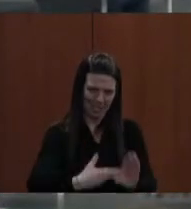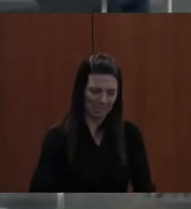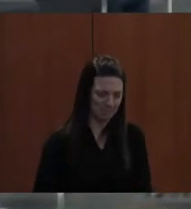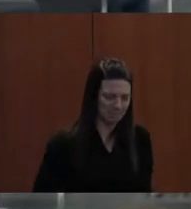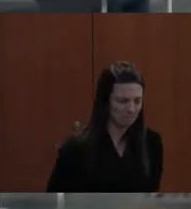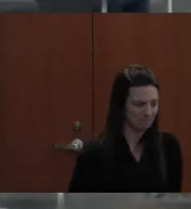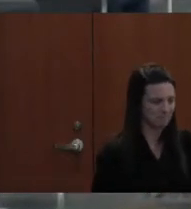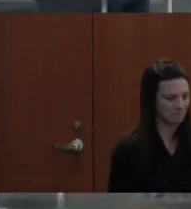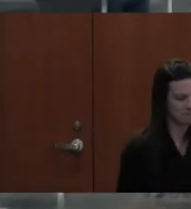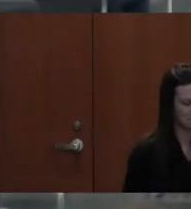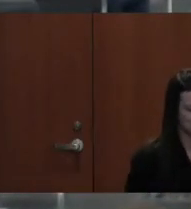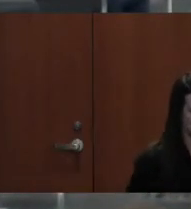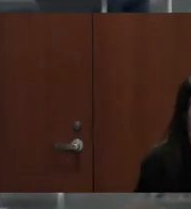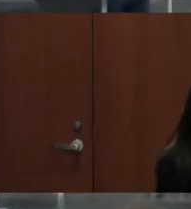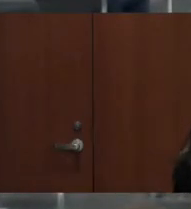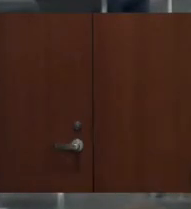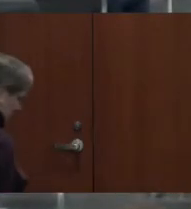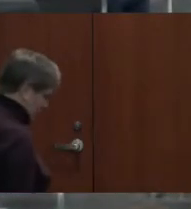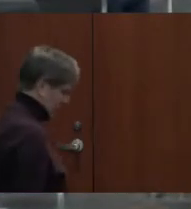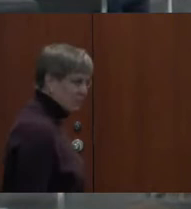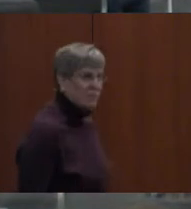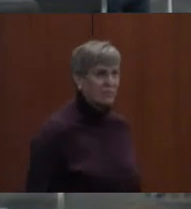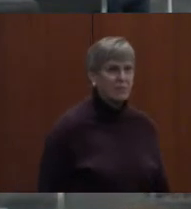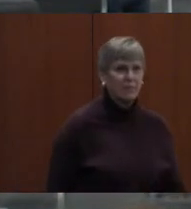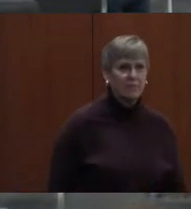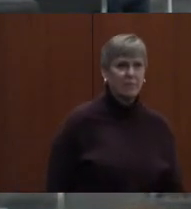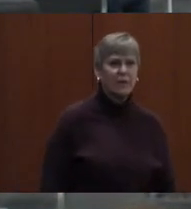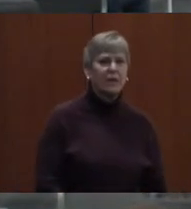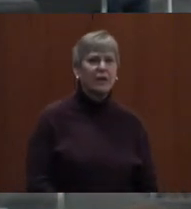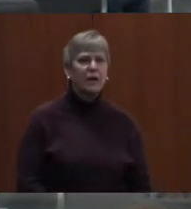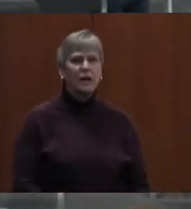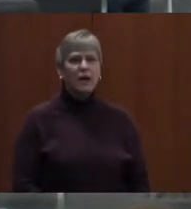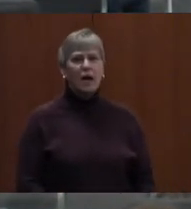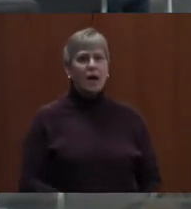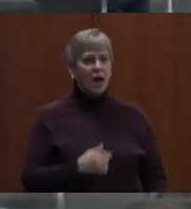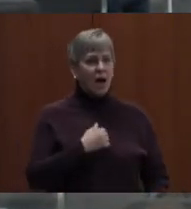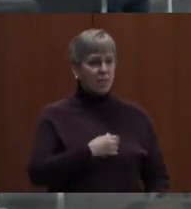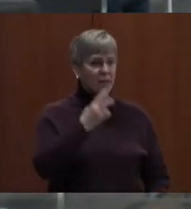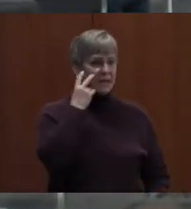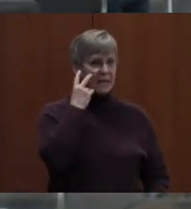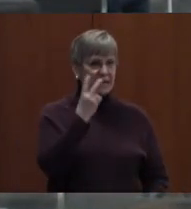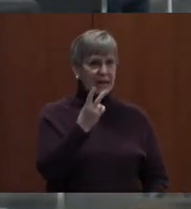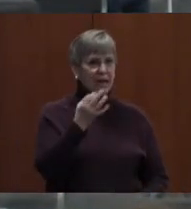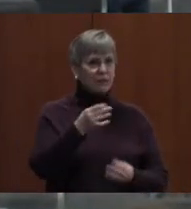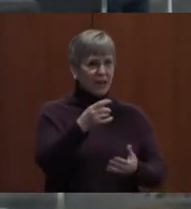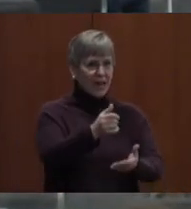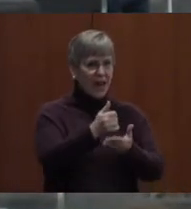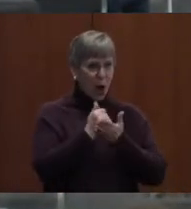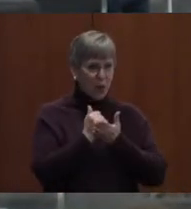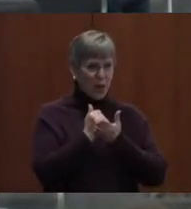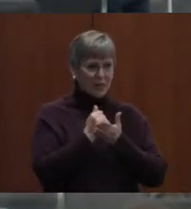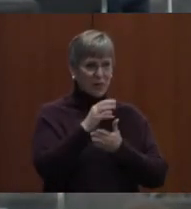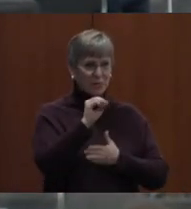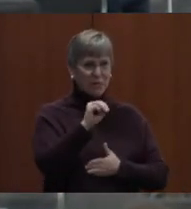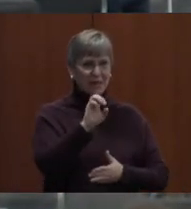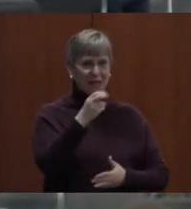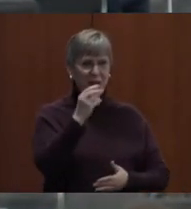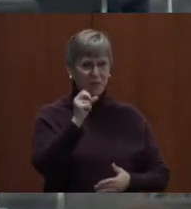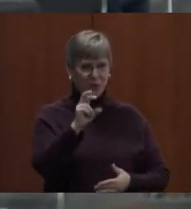Lucky you. How many elementary counselors total are there right I'm going to see if Ms. Huffer, she might not be able to answer that.